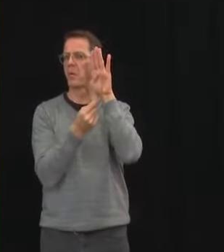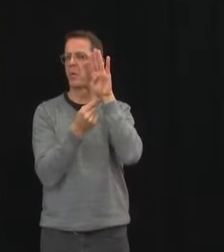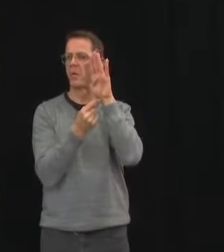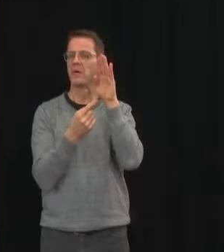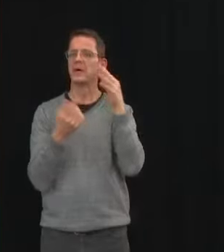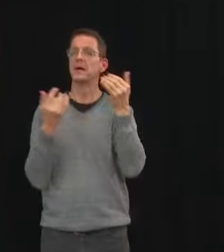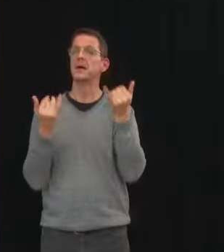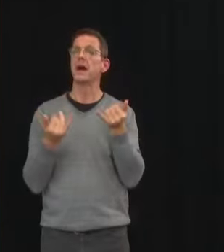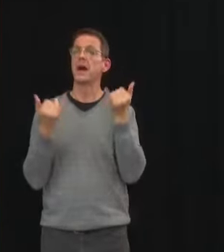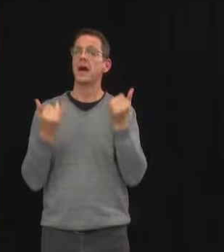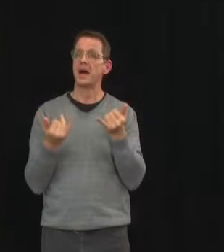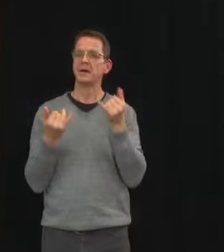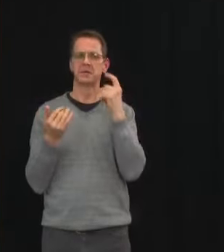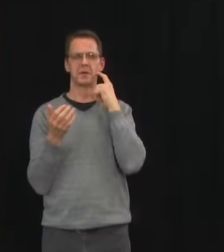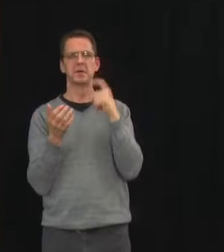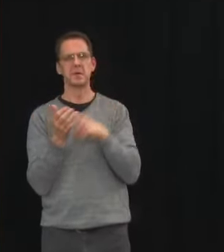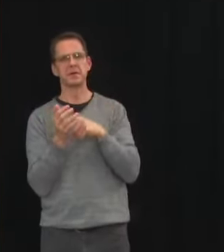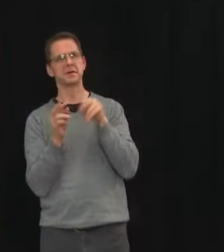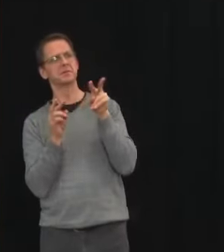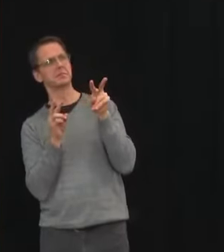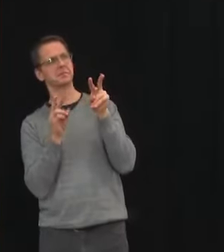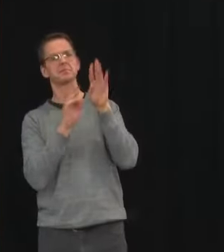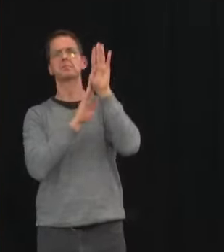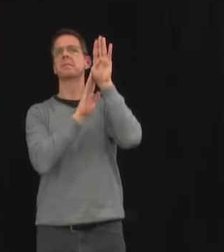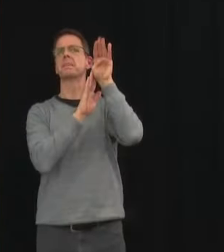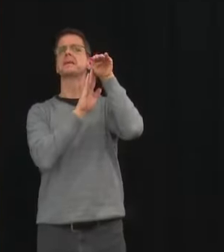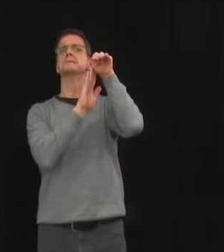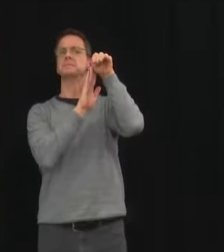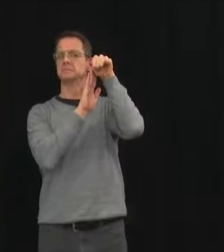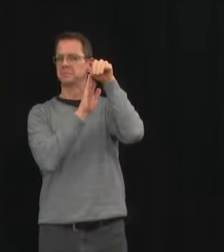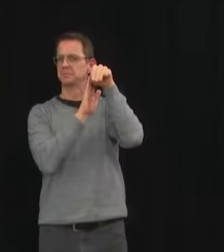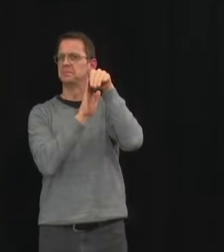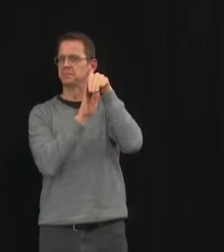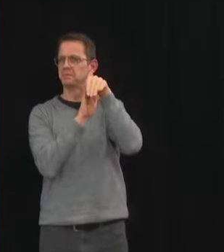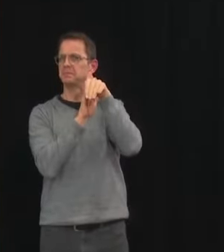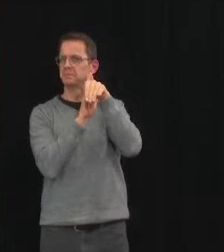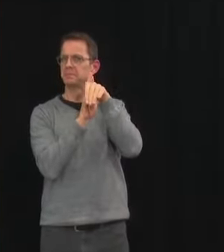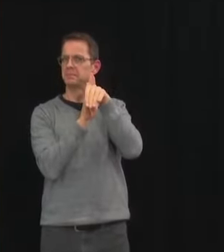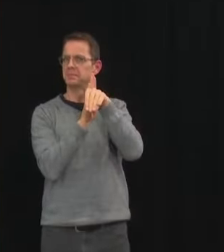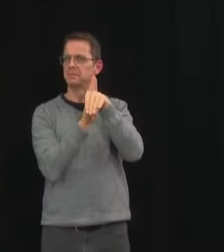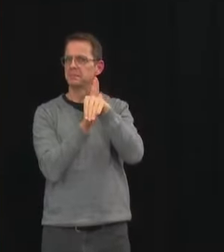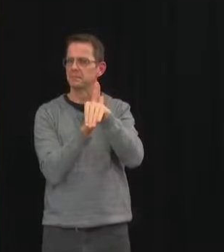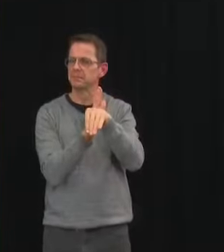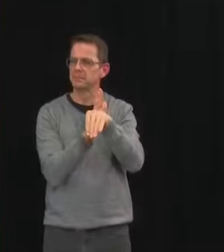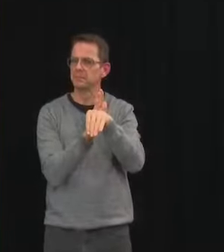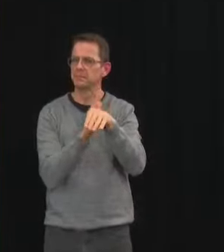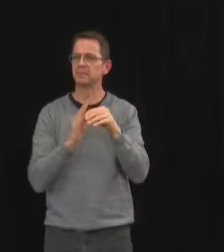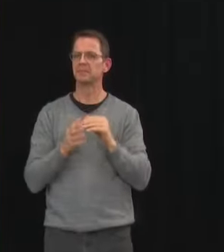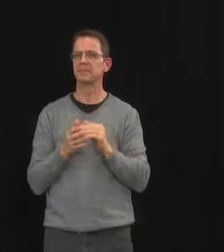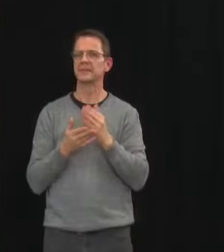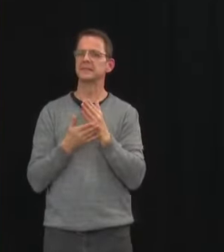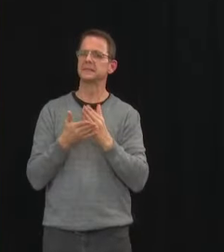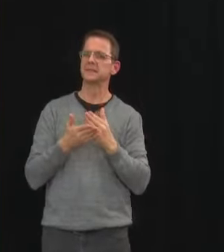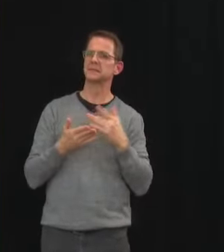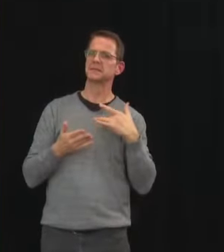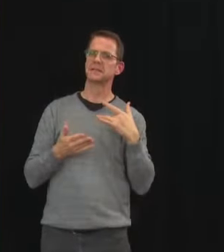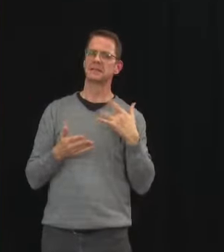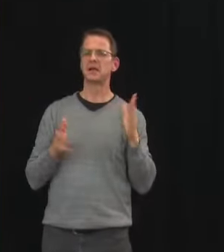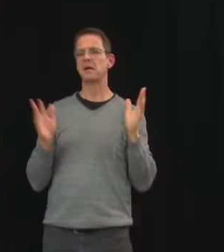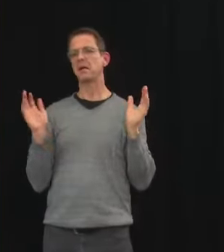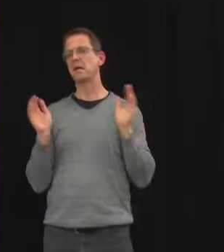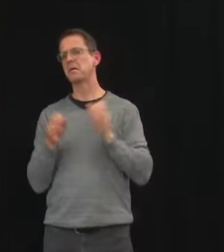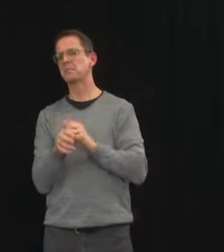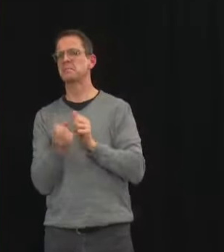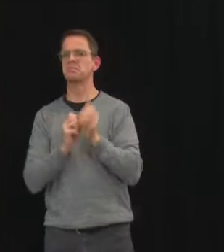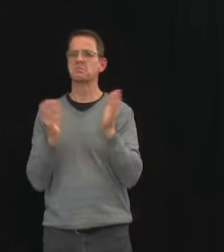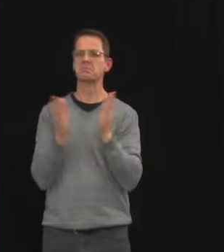our guard down in other areas as well but this could not be further from the truth. We need to be more careful than ever to not create